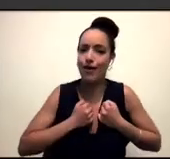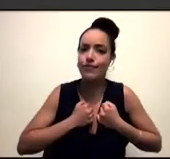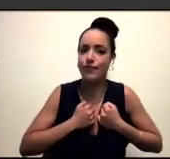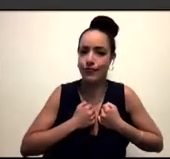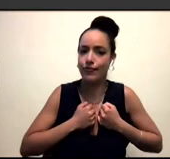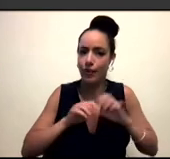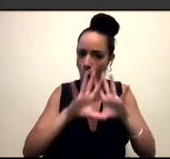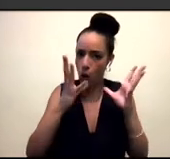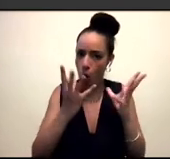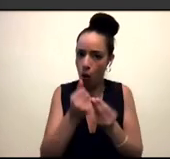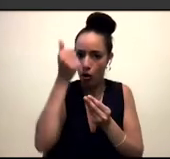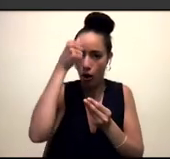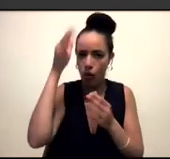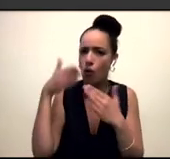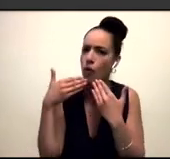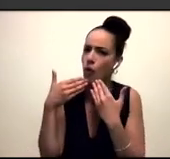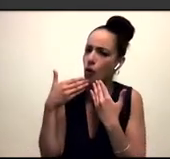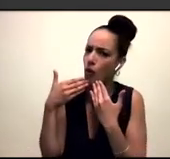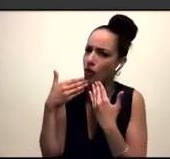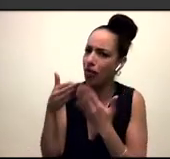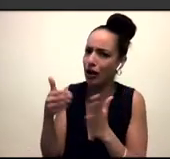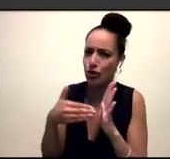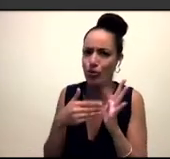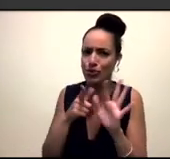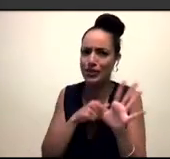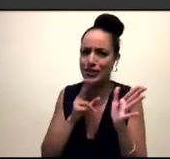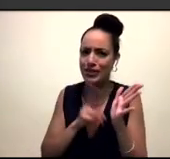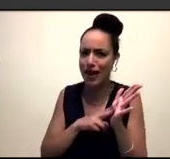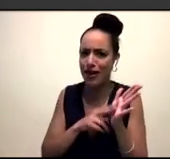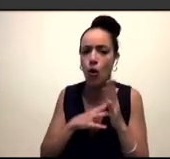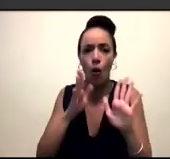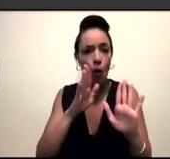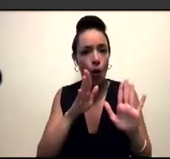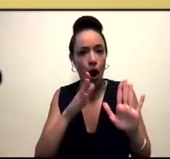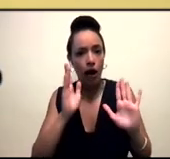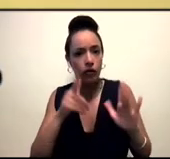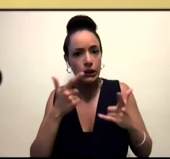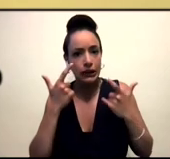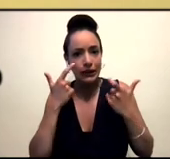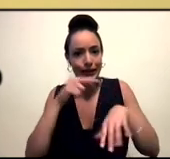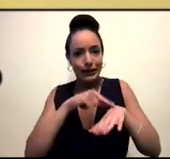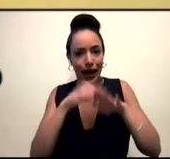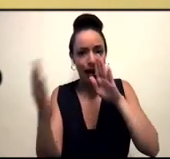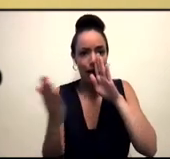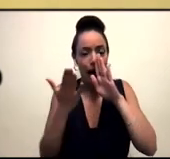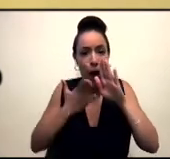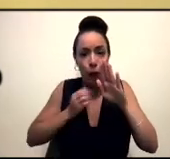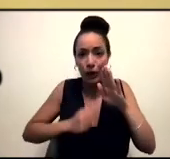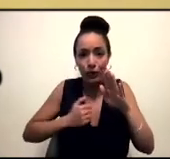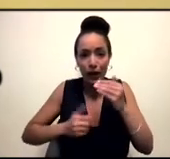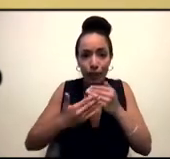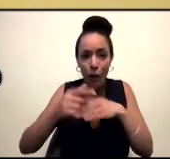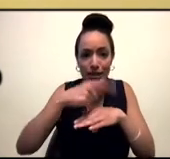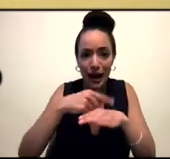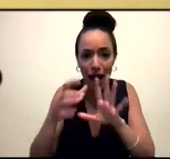Thank you so much, Zane. And Fariel, and I'm so conscious of time, I really wish we had more time together. But Fariel, I wondered